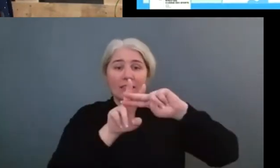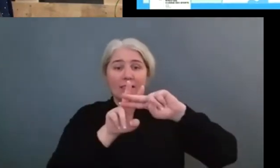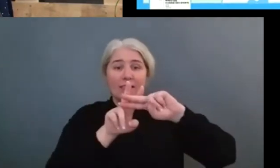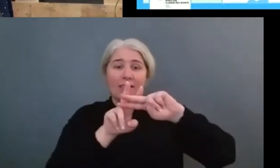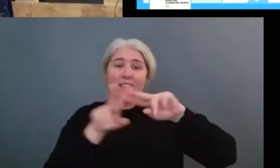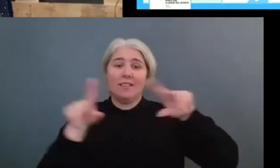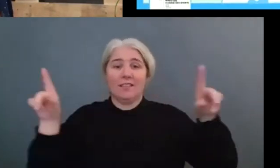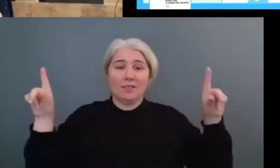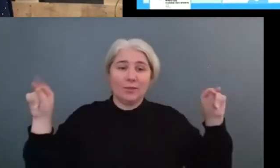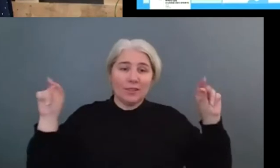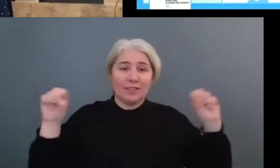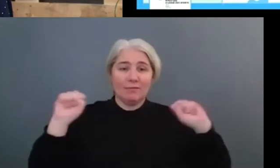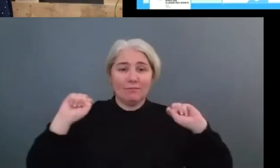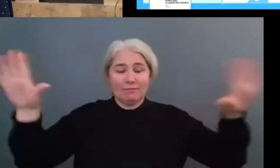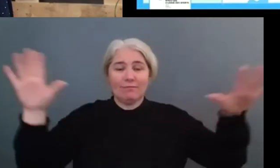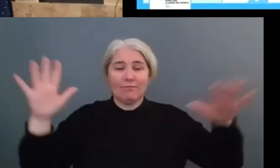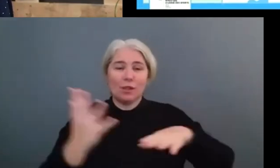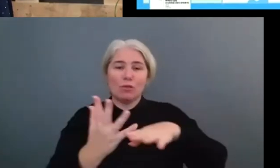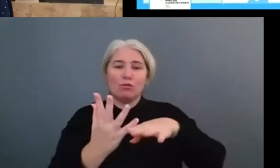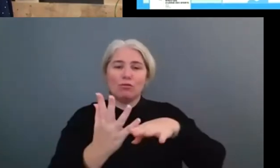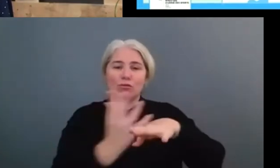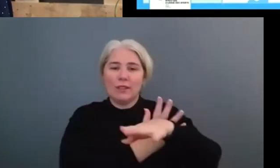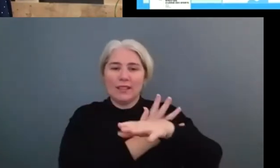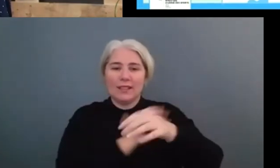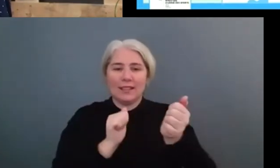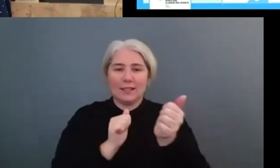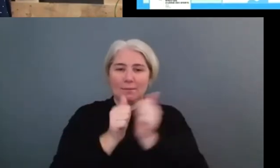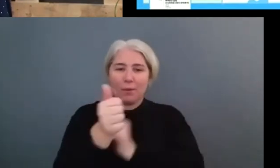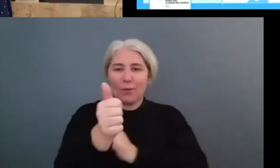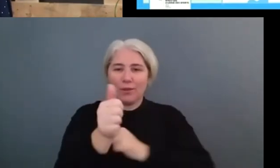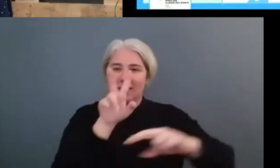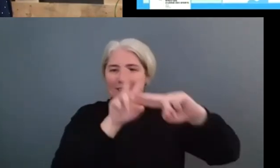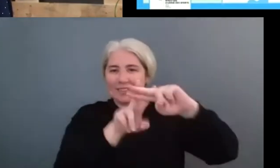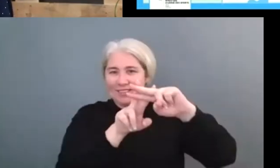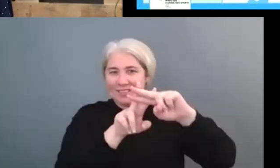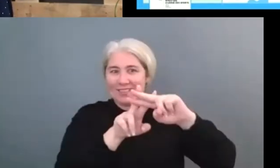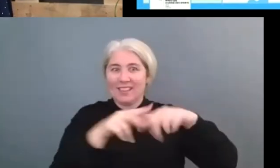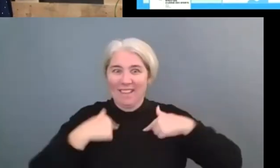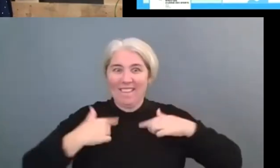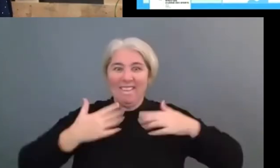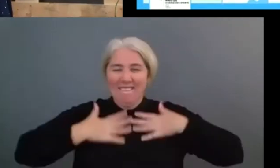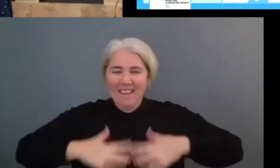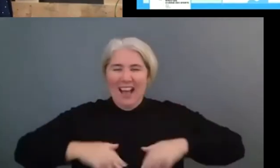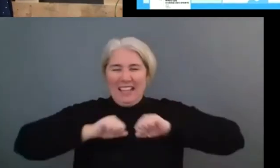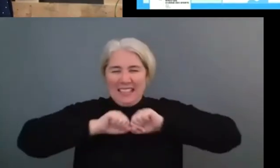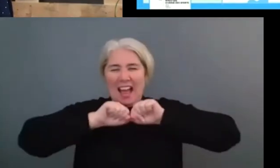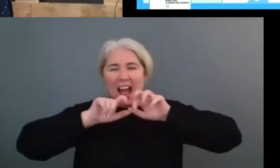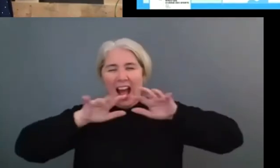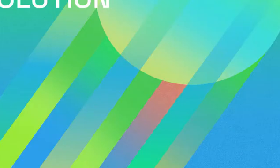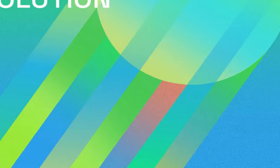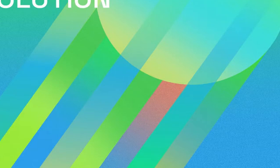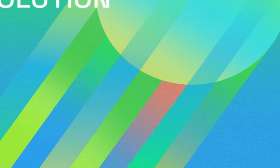the hashtag green sports groups so that we create a huge community see you in a second